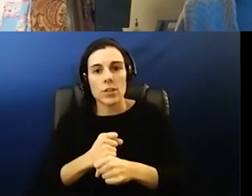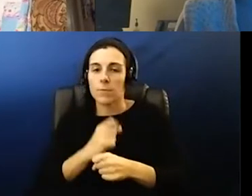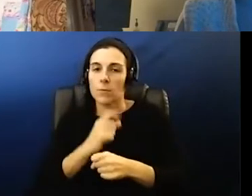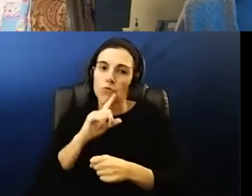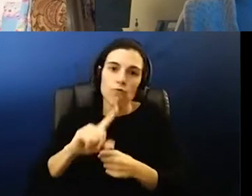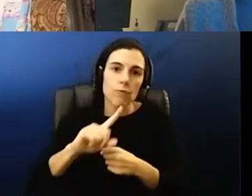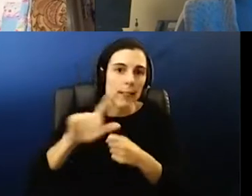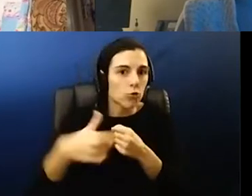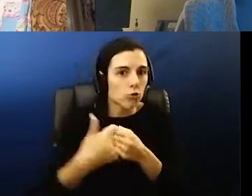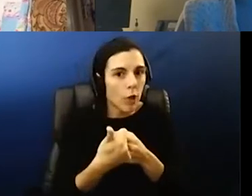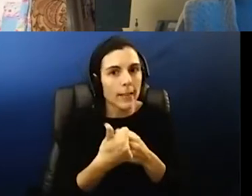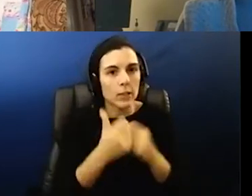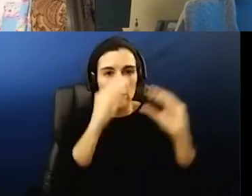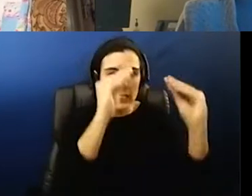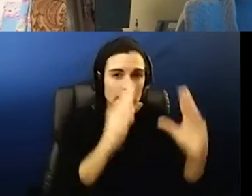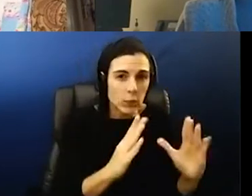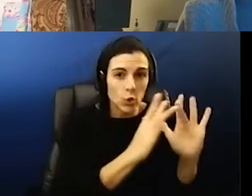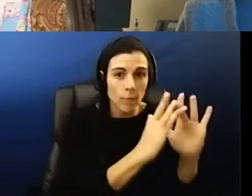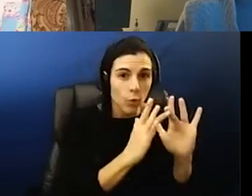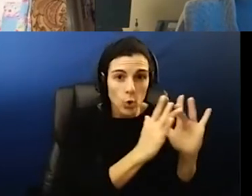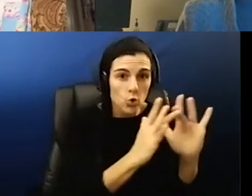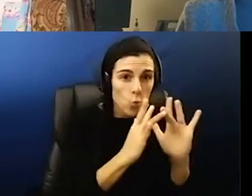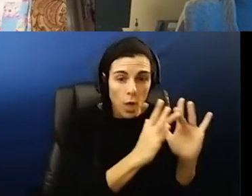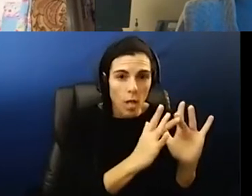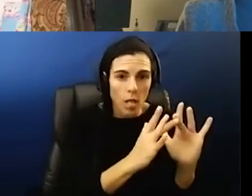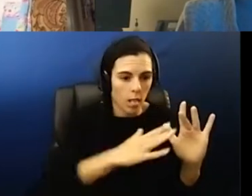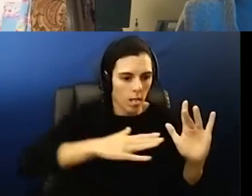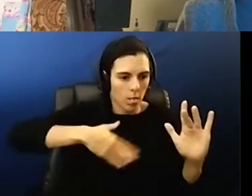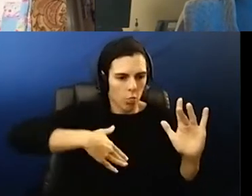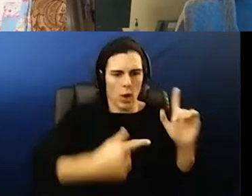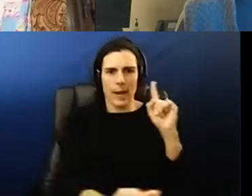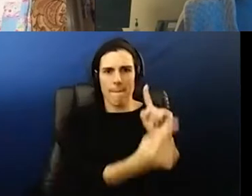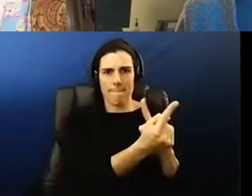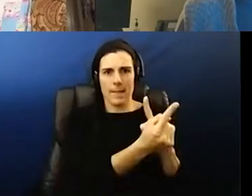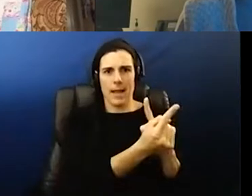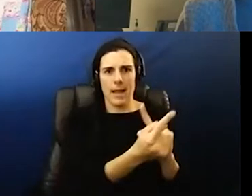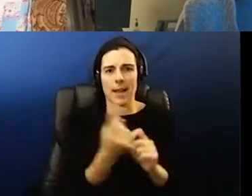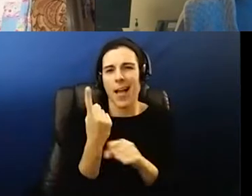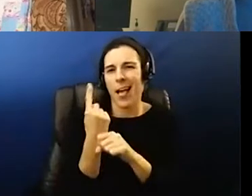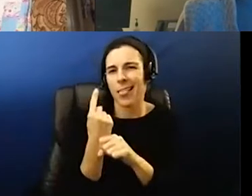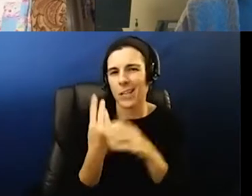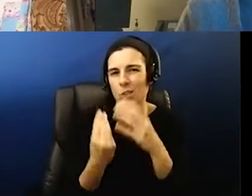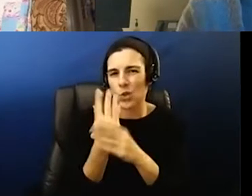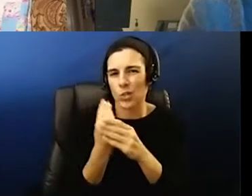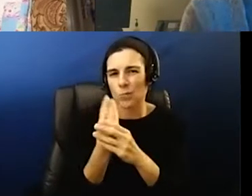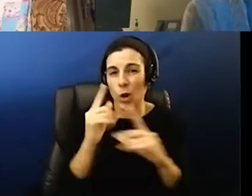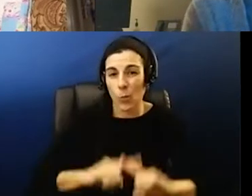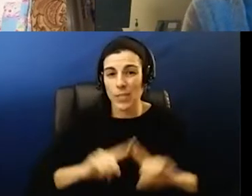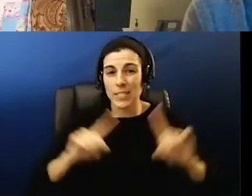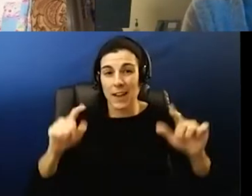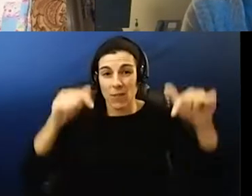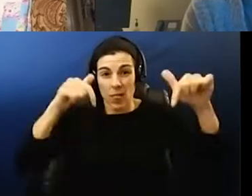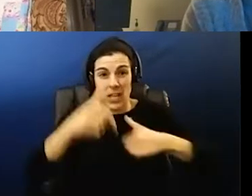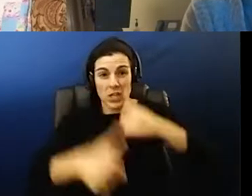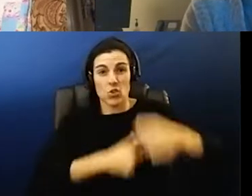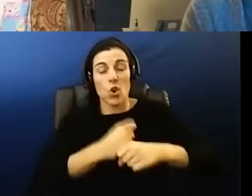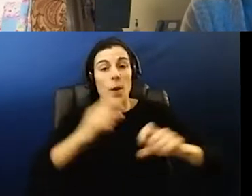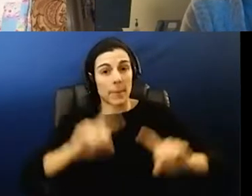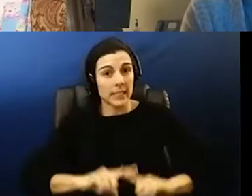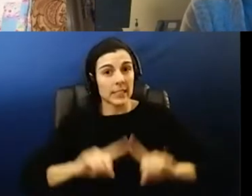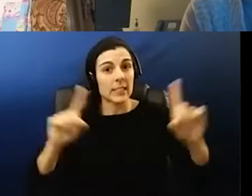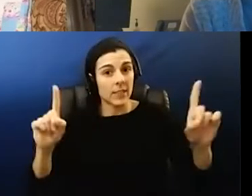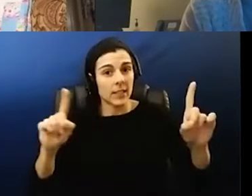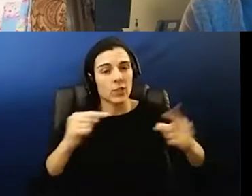when teachers are teaching kids virtually that they had not met personally last spring that was different but this year we've been struck we that's become become one of our